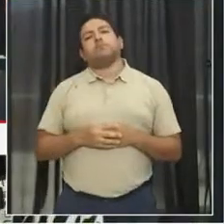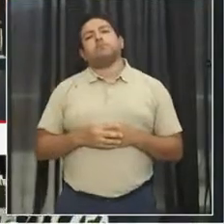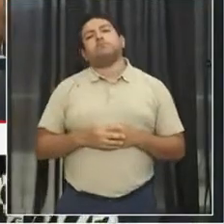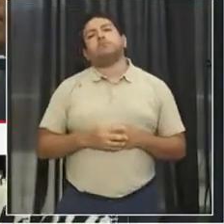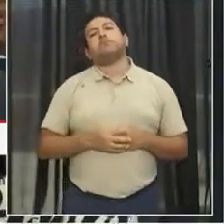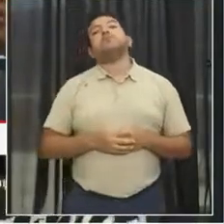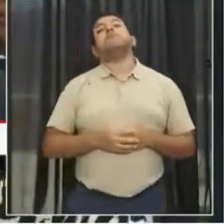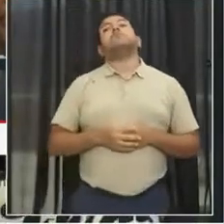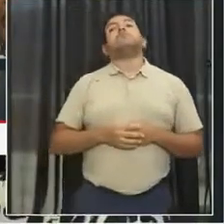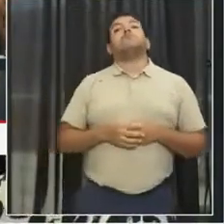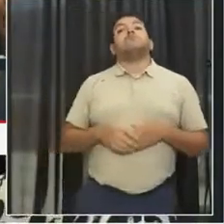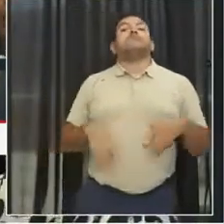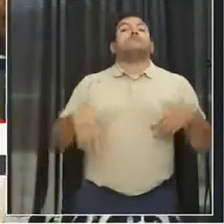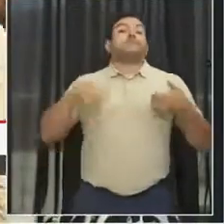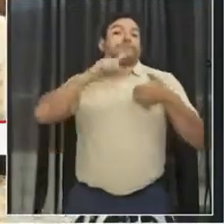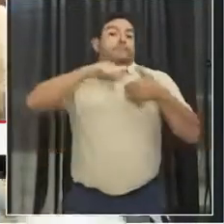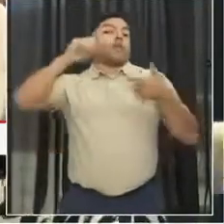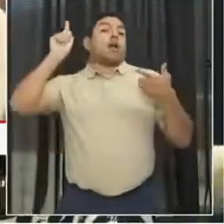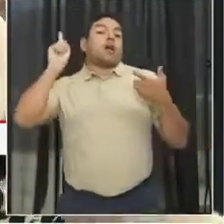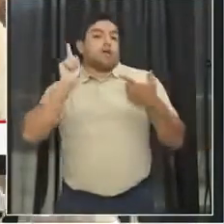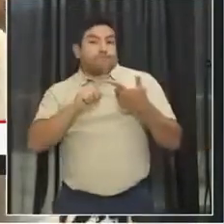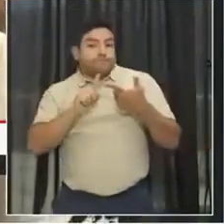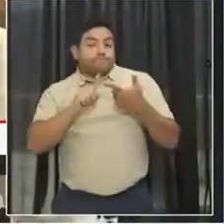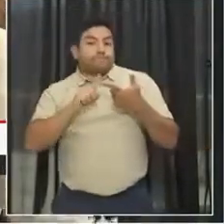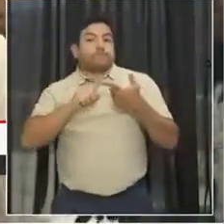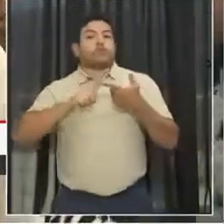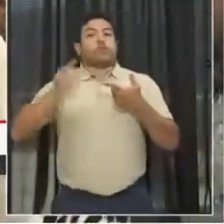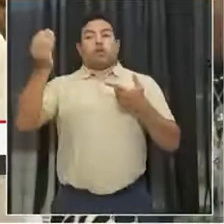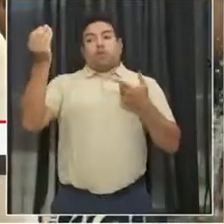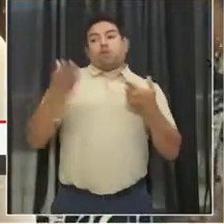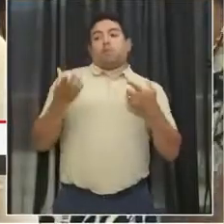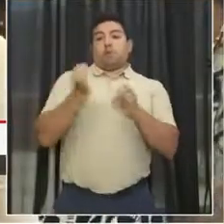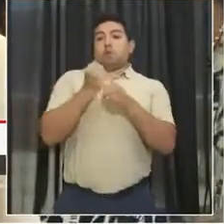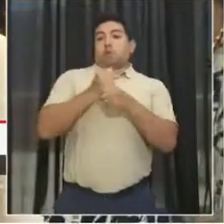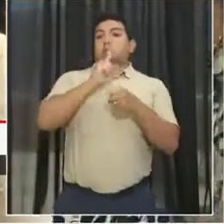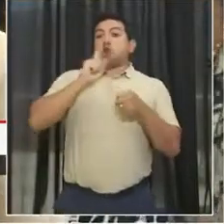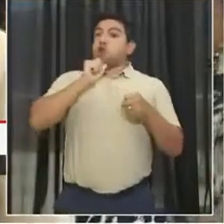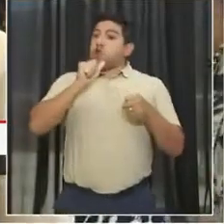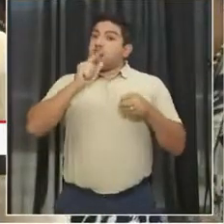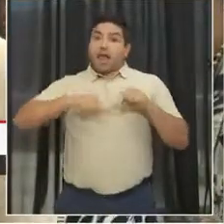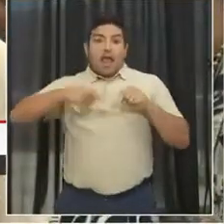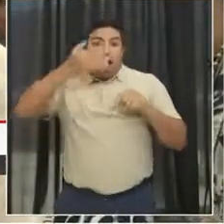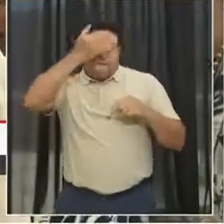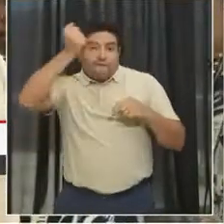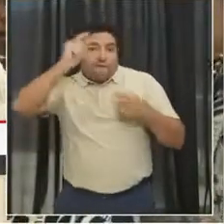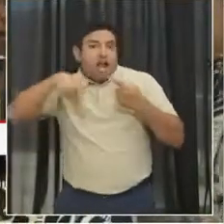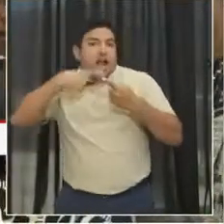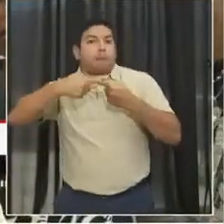told me to make sure that we don't forget about the seniors in Washington, D.C.